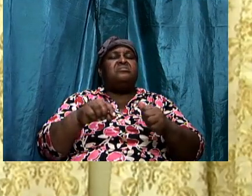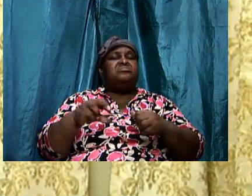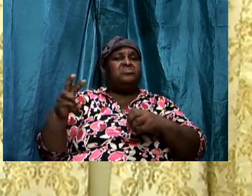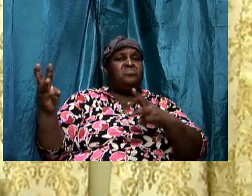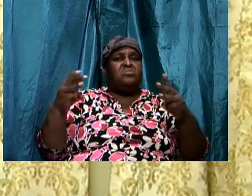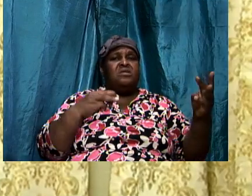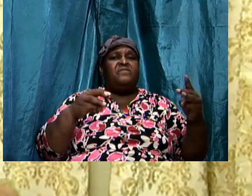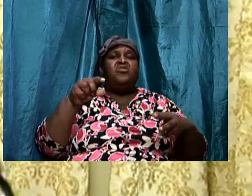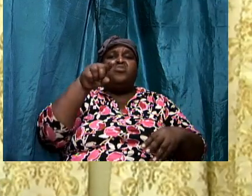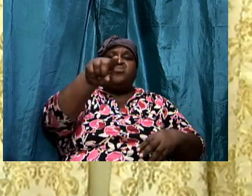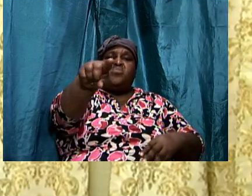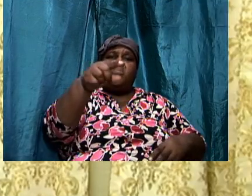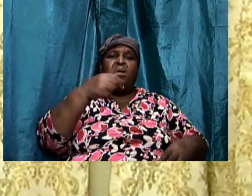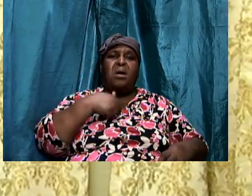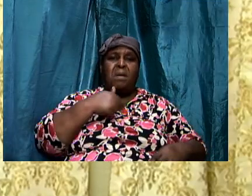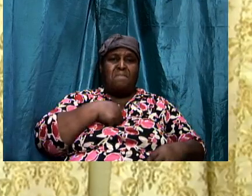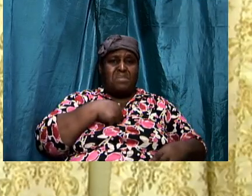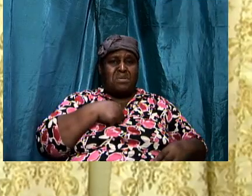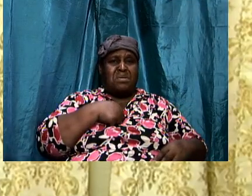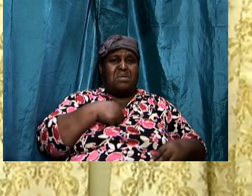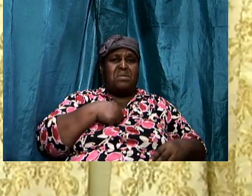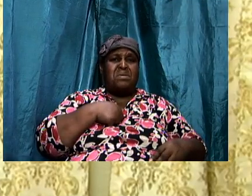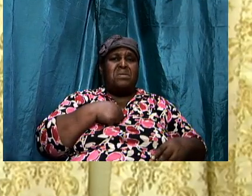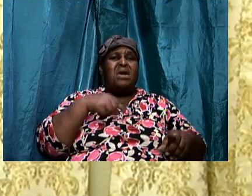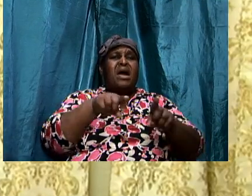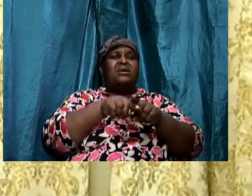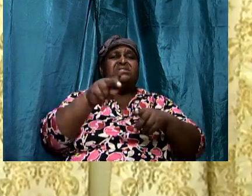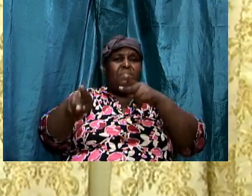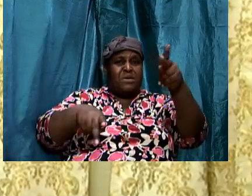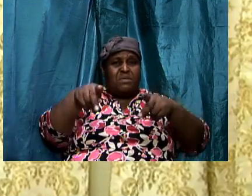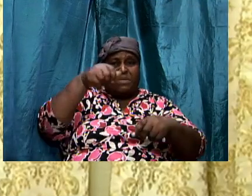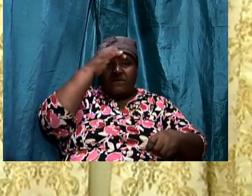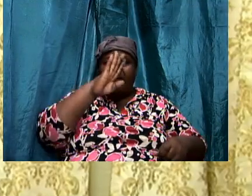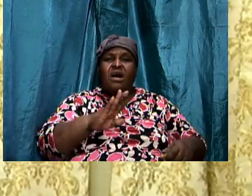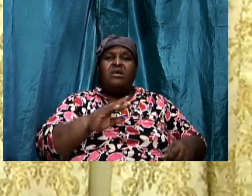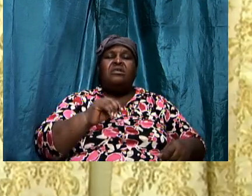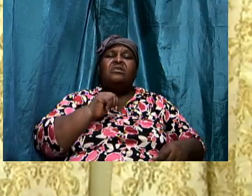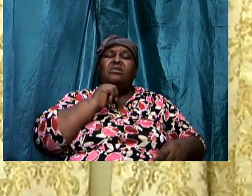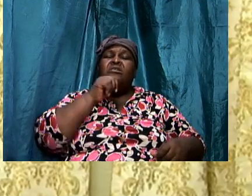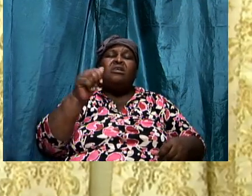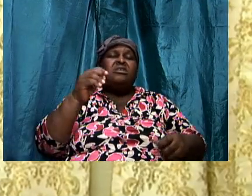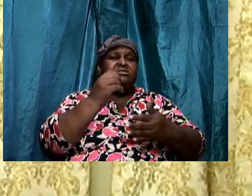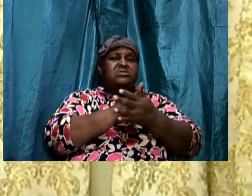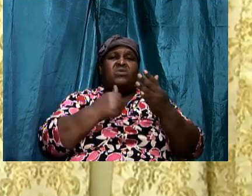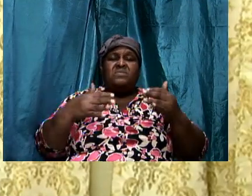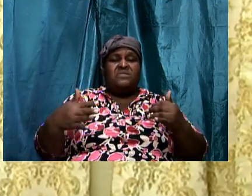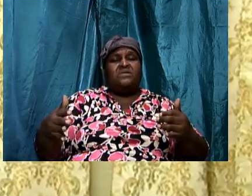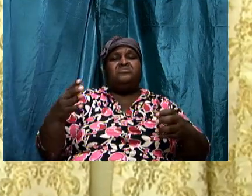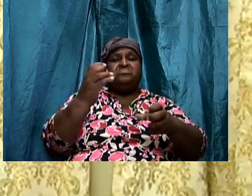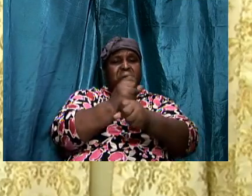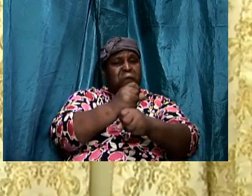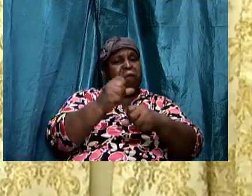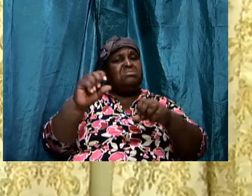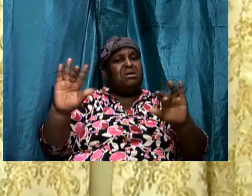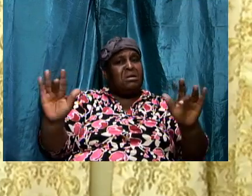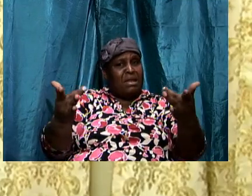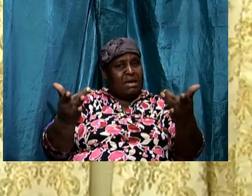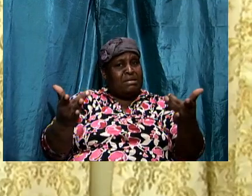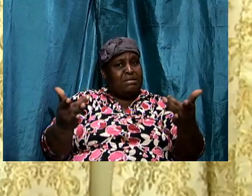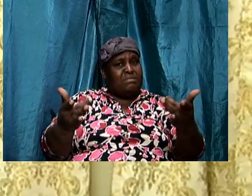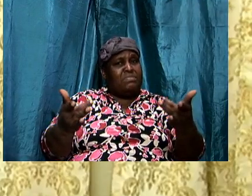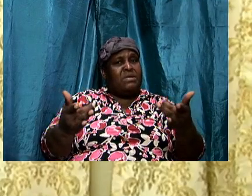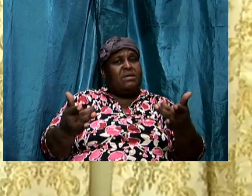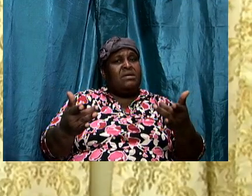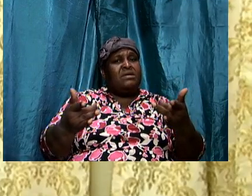I are in as people of God is not something to treat lightly is a